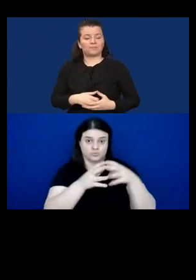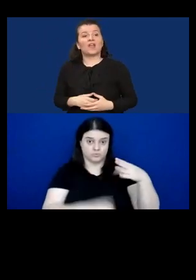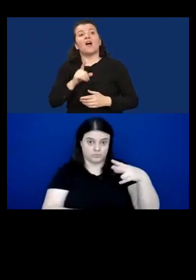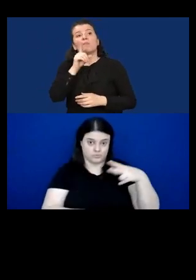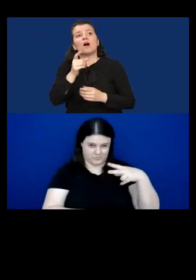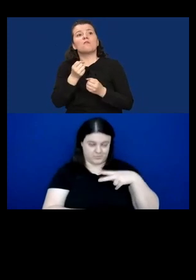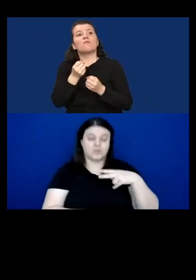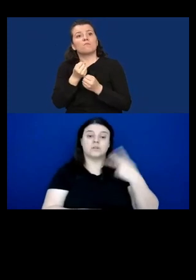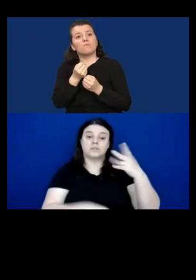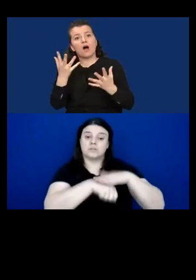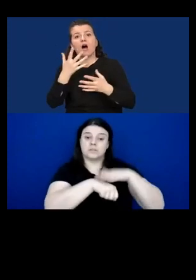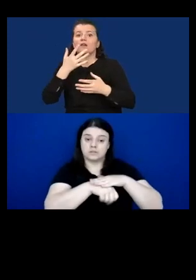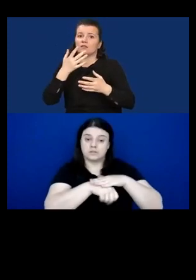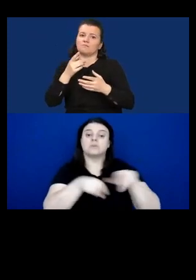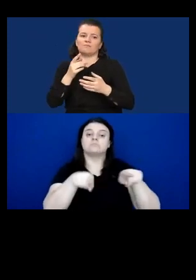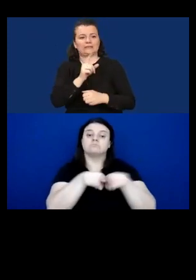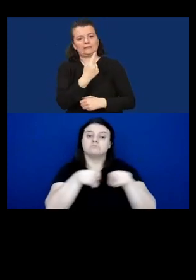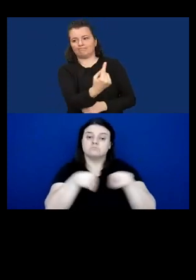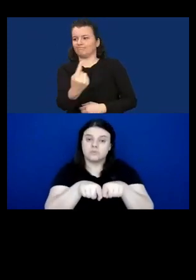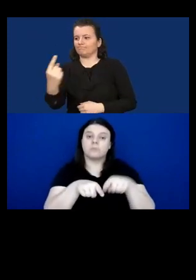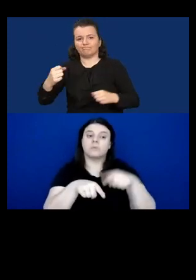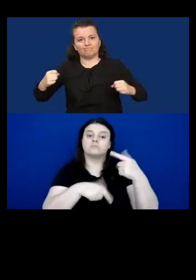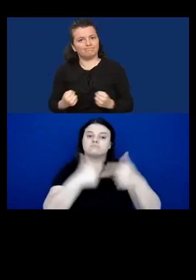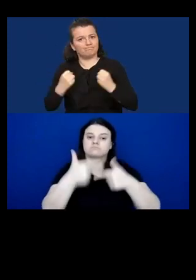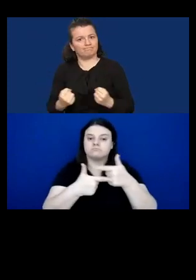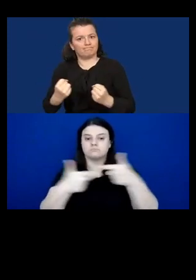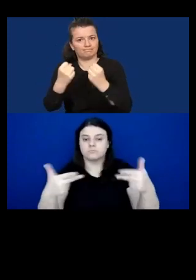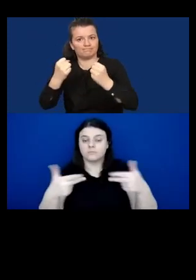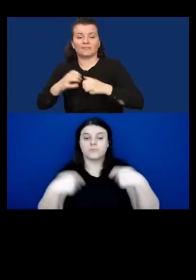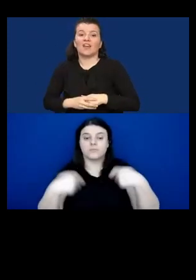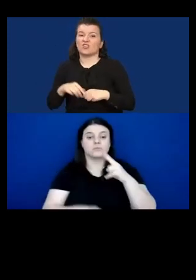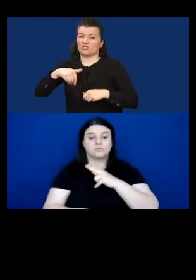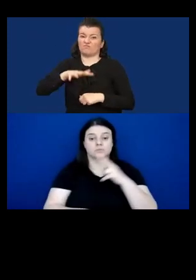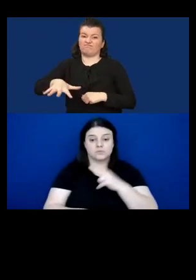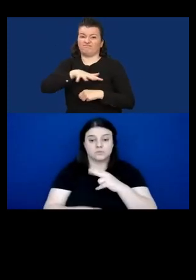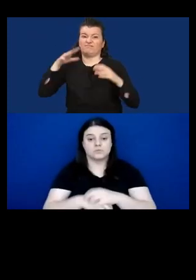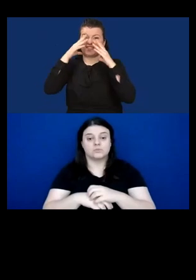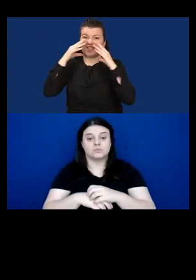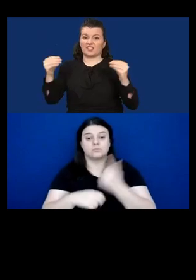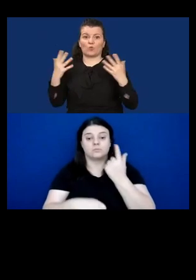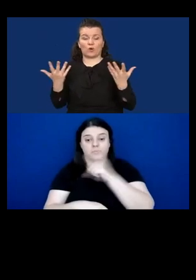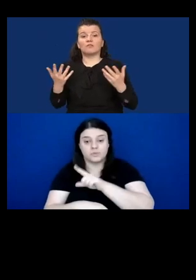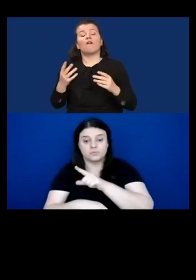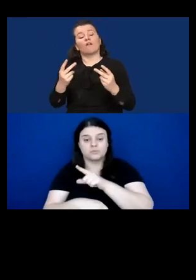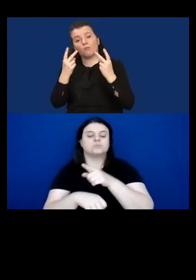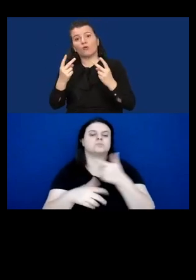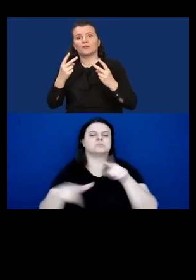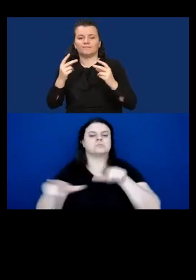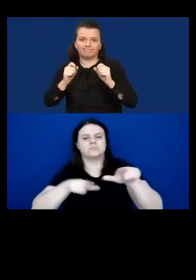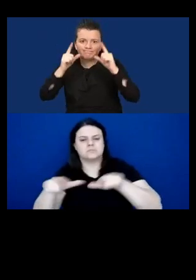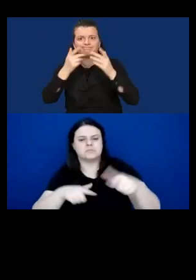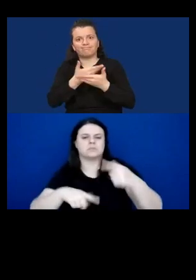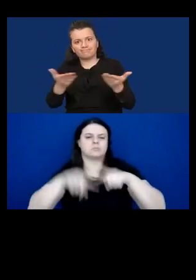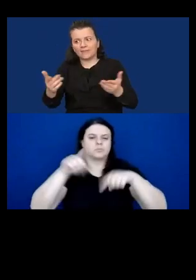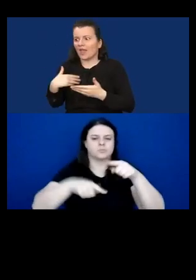What is lacking in the Netherlands is a political sense of urgency to enhance general accessibility of goods, services and products